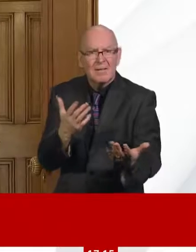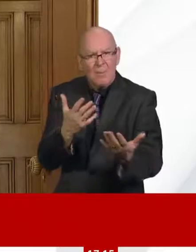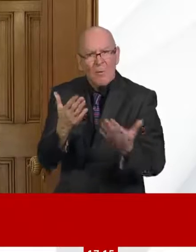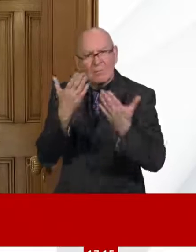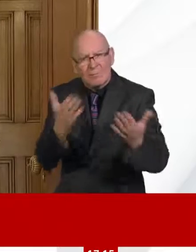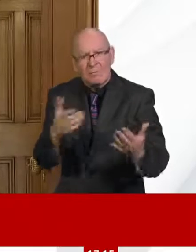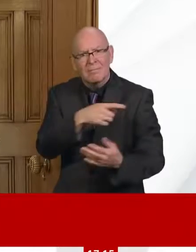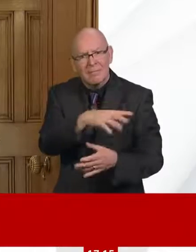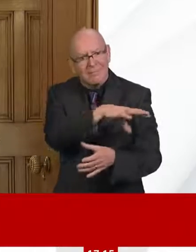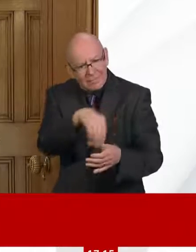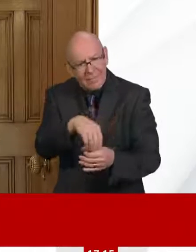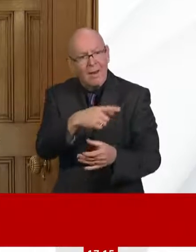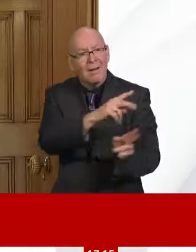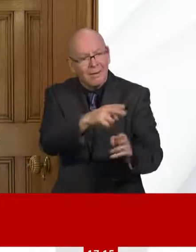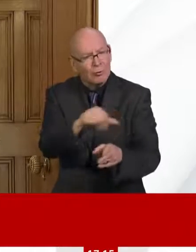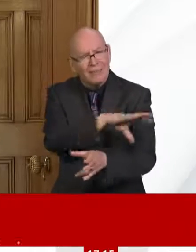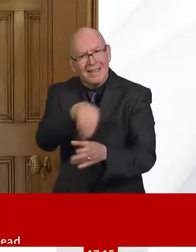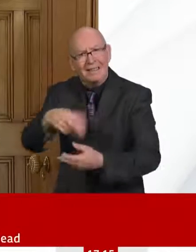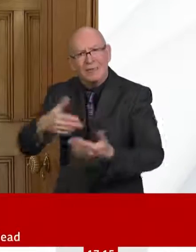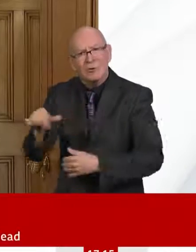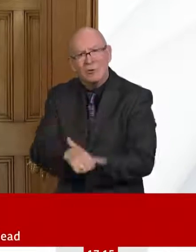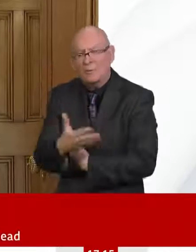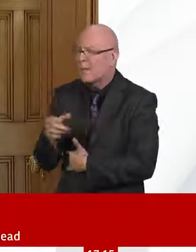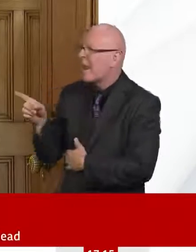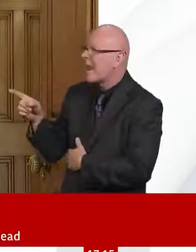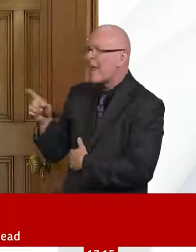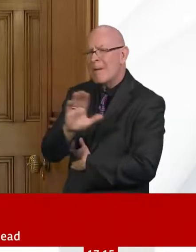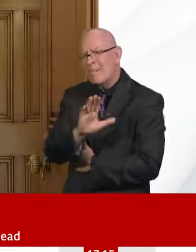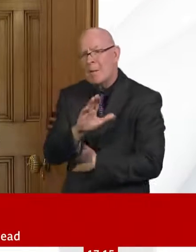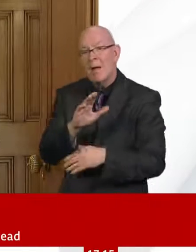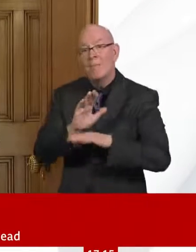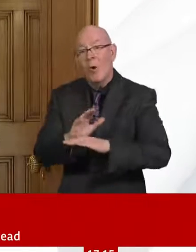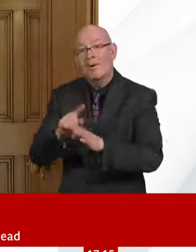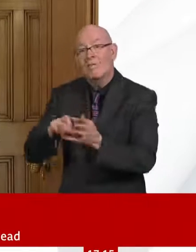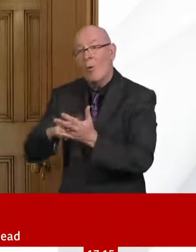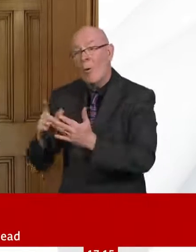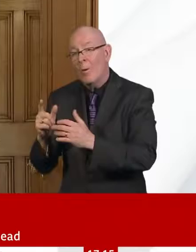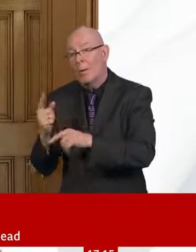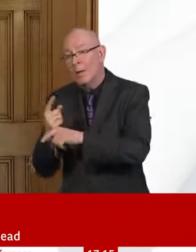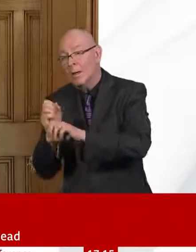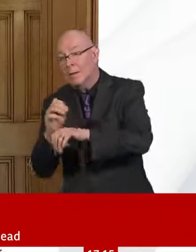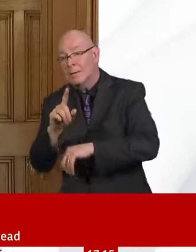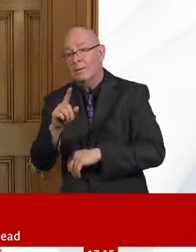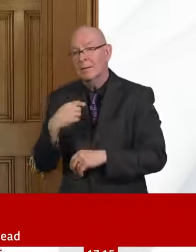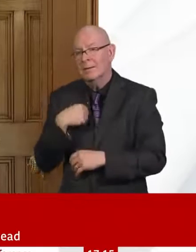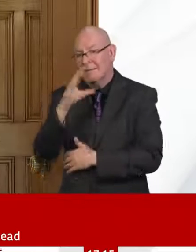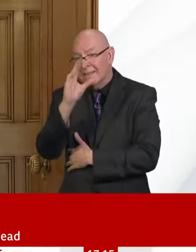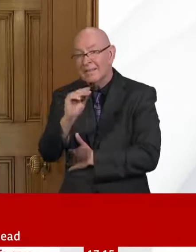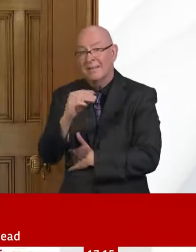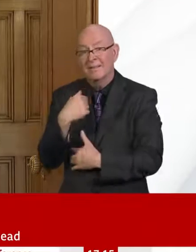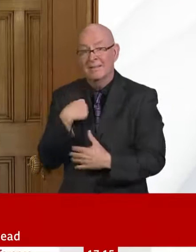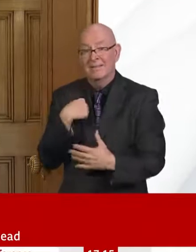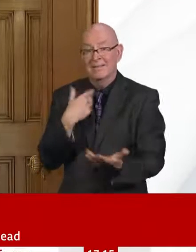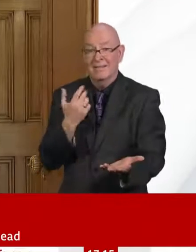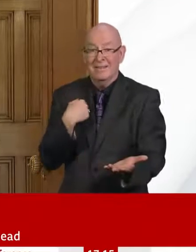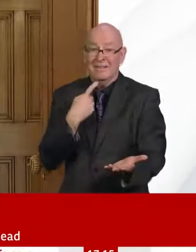Health England or elsewhere, to make sure that care homes not just get the PPE they need, but they get the testing they need, they get the support they need in every aspect of the job